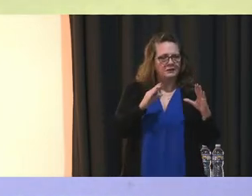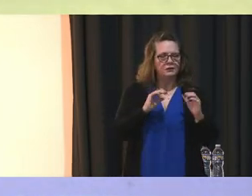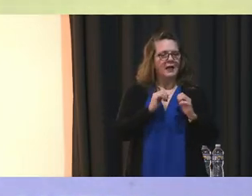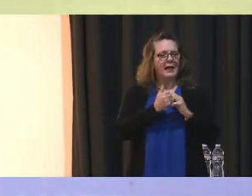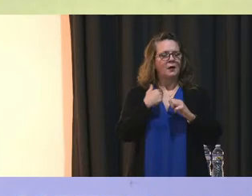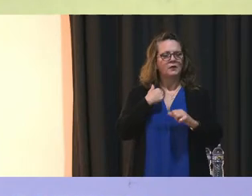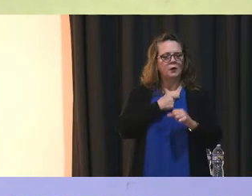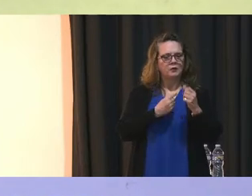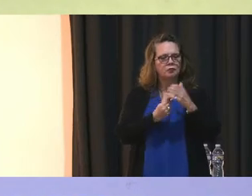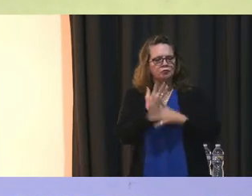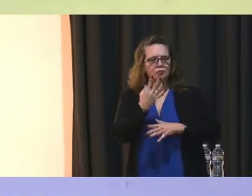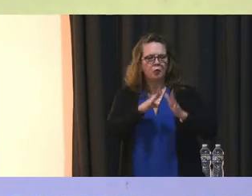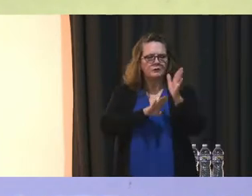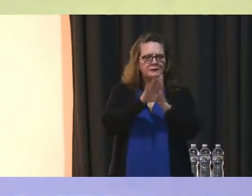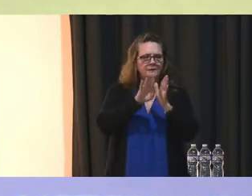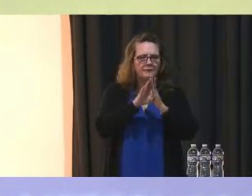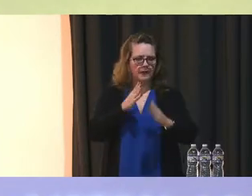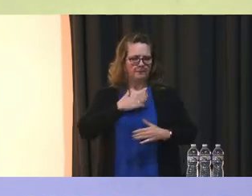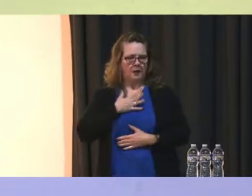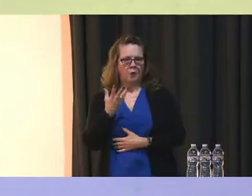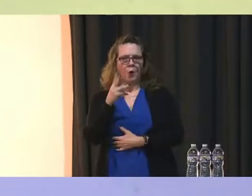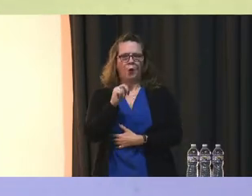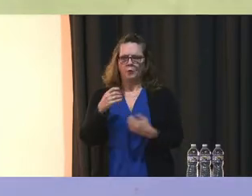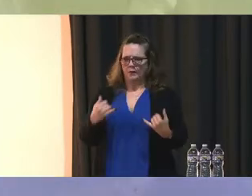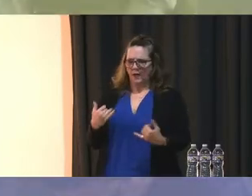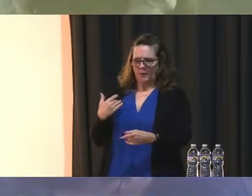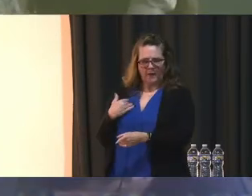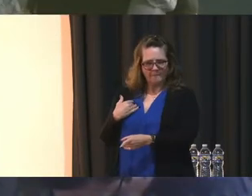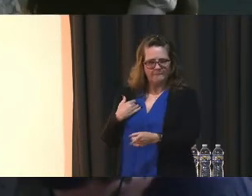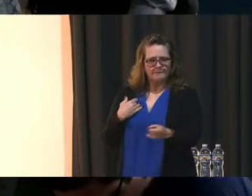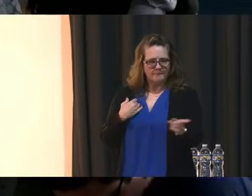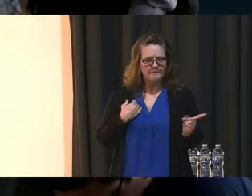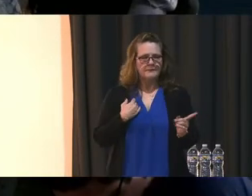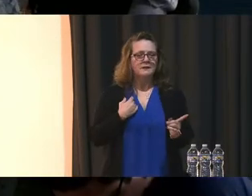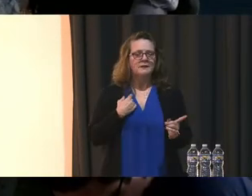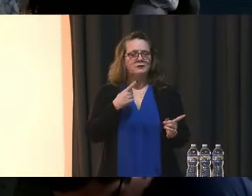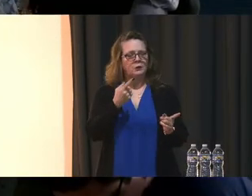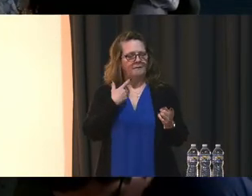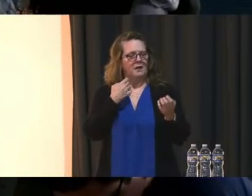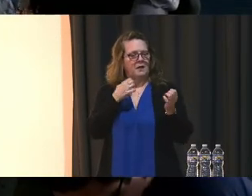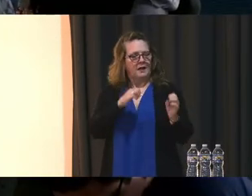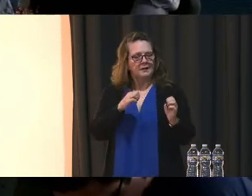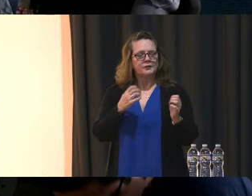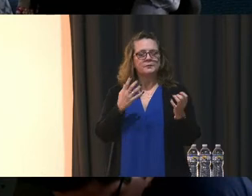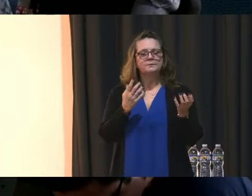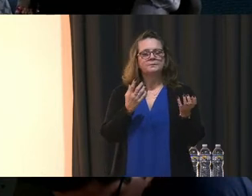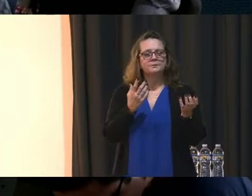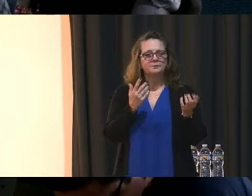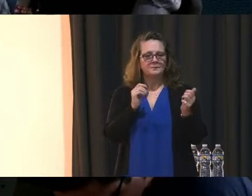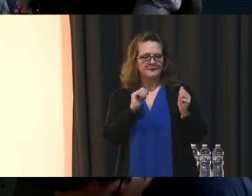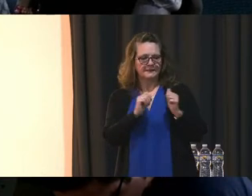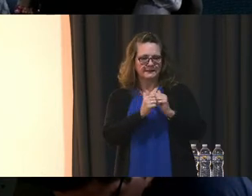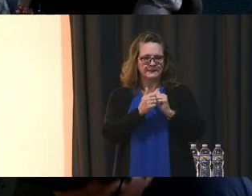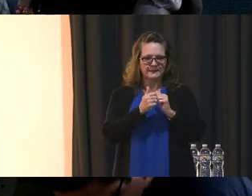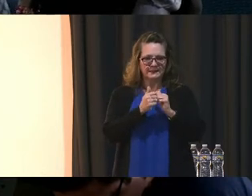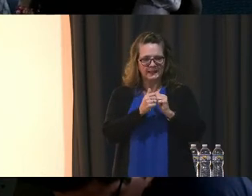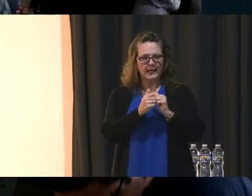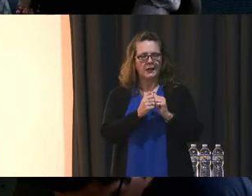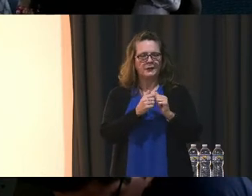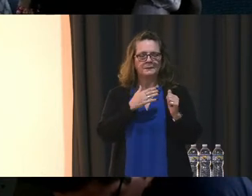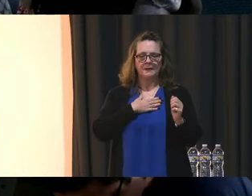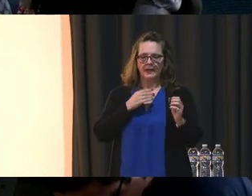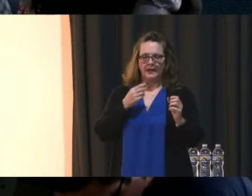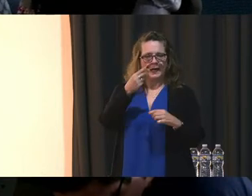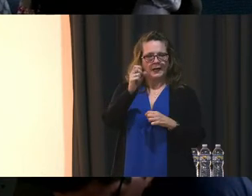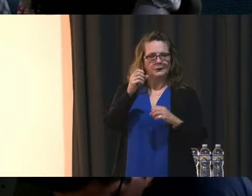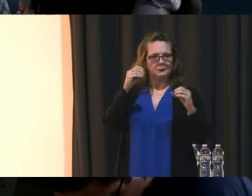grow and develop some of our own? So there's been a lot of effort put into, you know, how can we find high school teachers? Actually